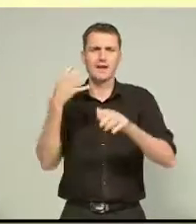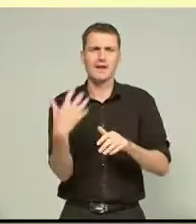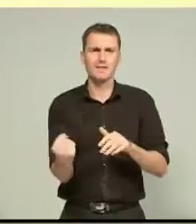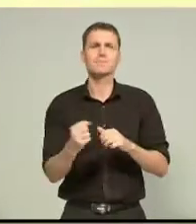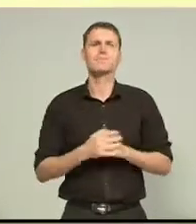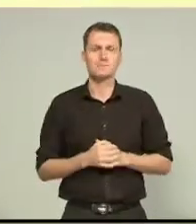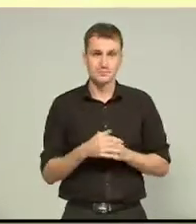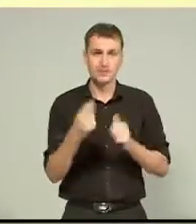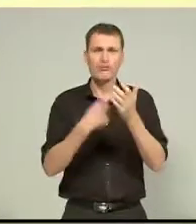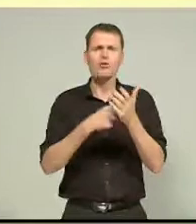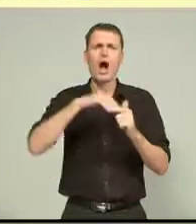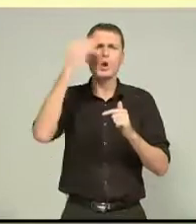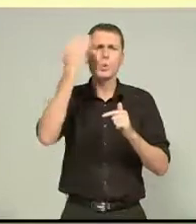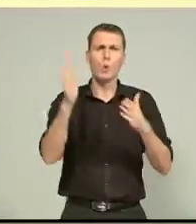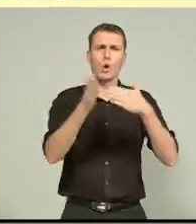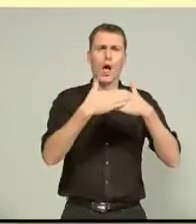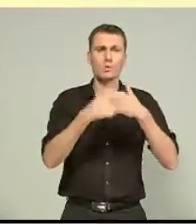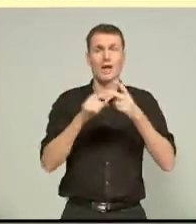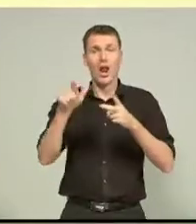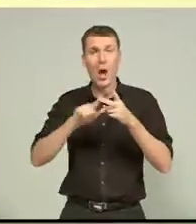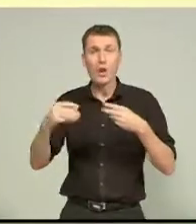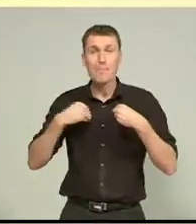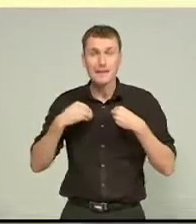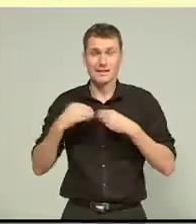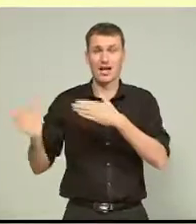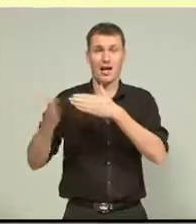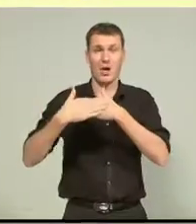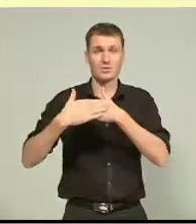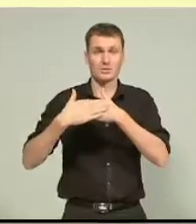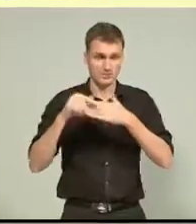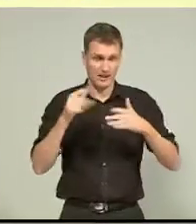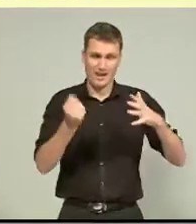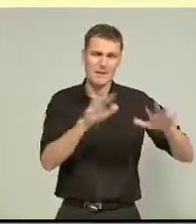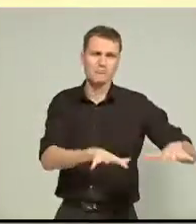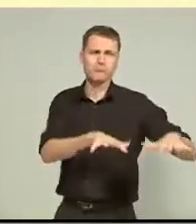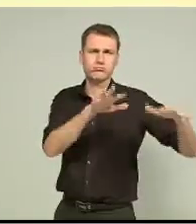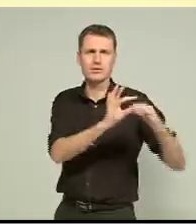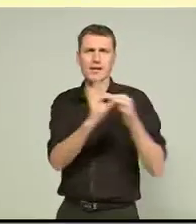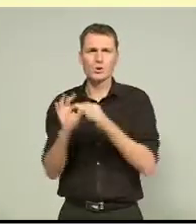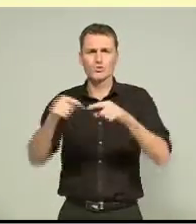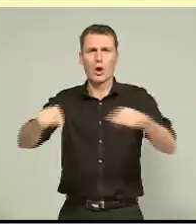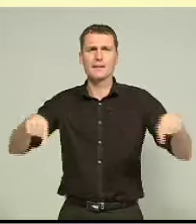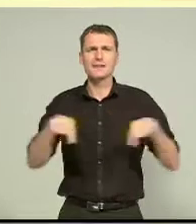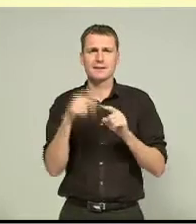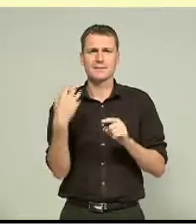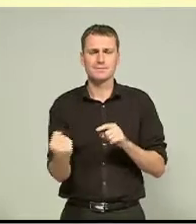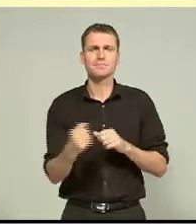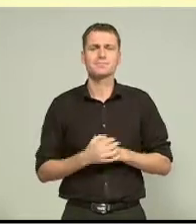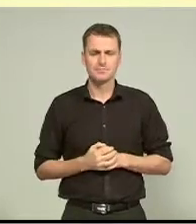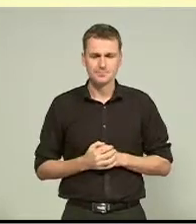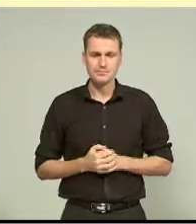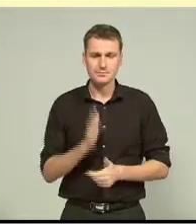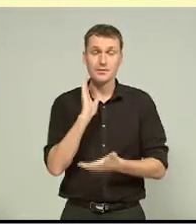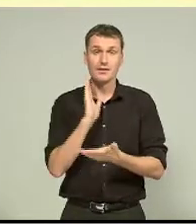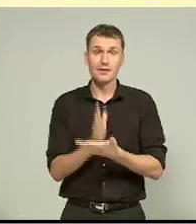and local businesses were forced to close as their properties were trapped behind lakes of water. We certainly have